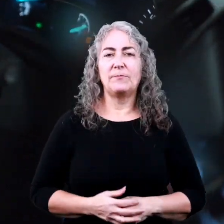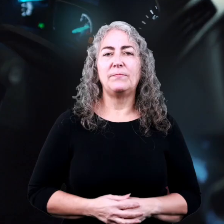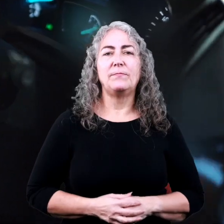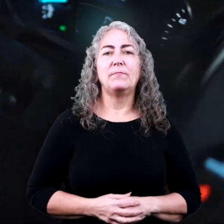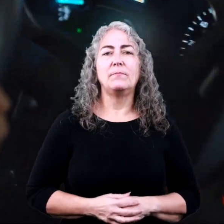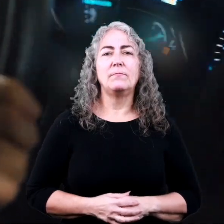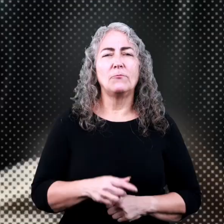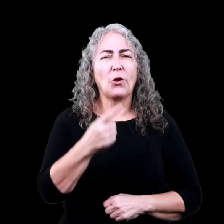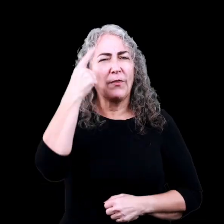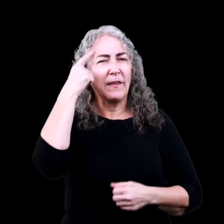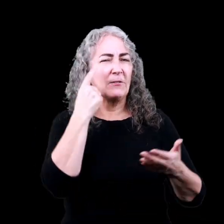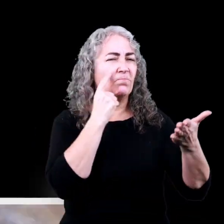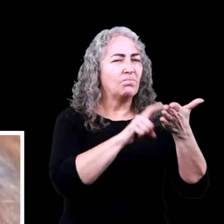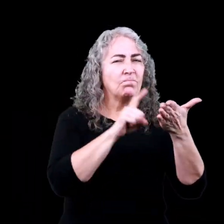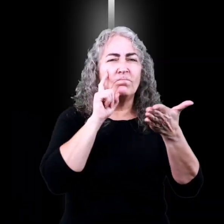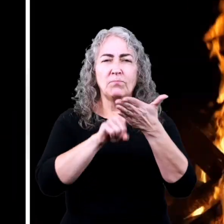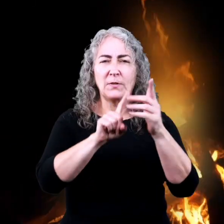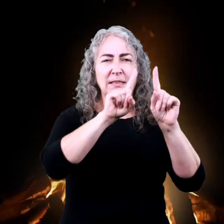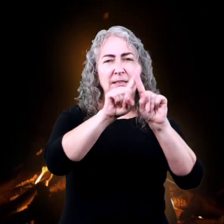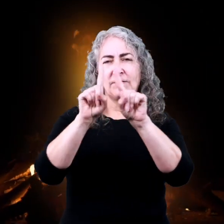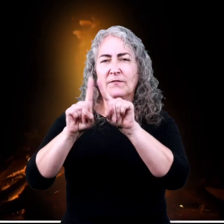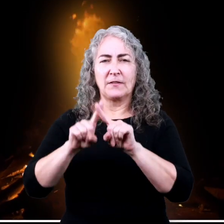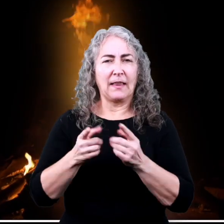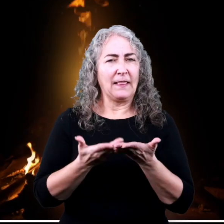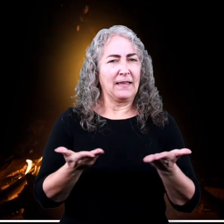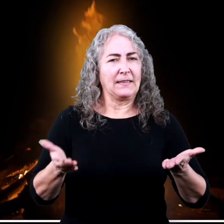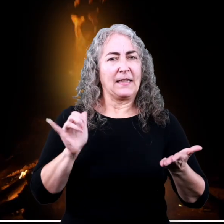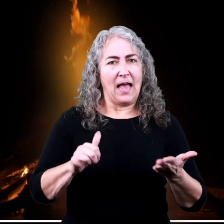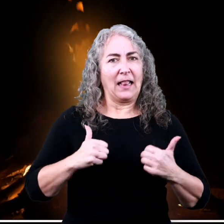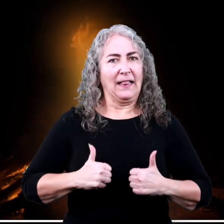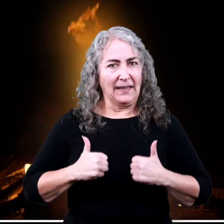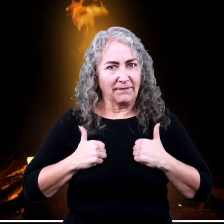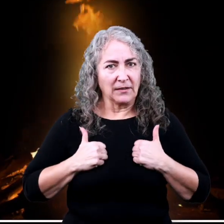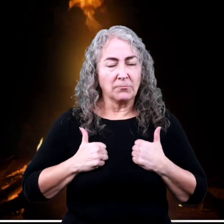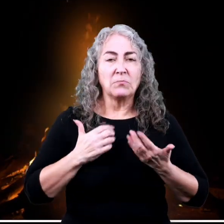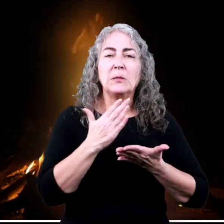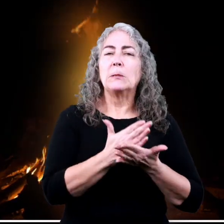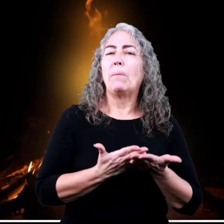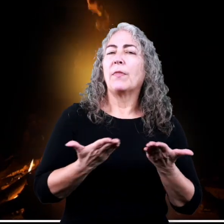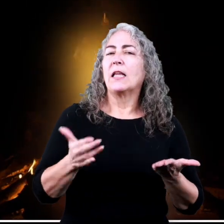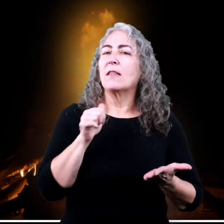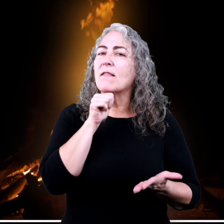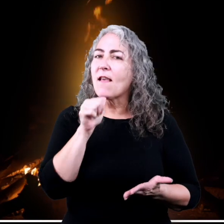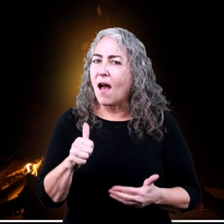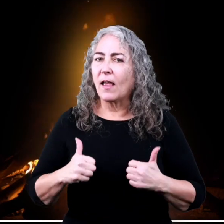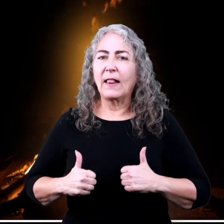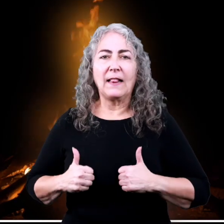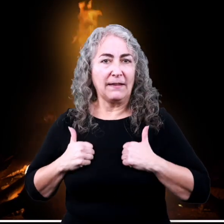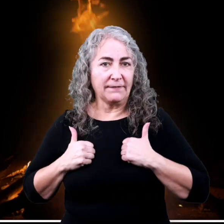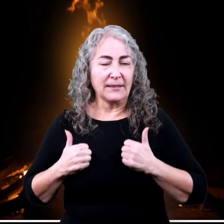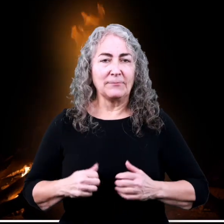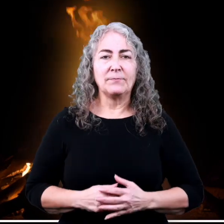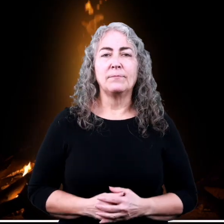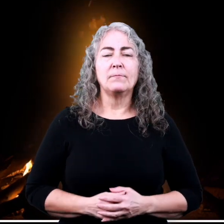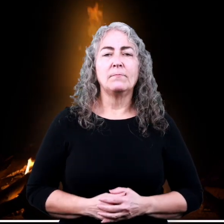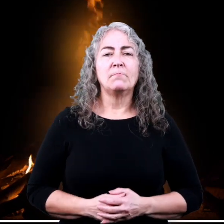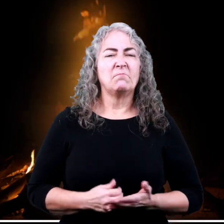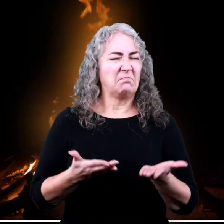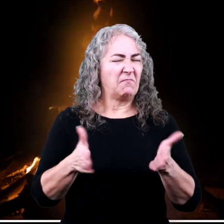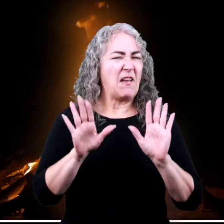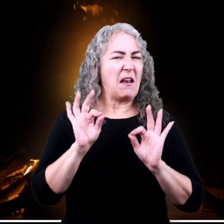drives it Think you can spot the differences between something that is living and something that is non-living?